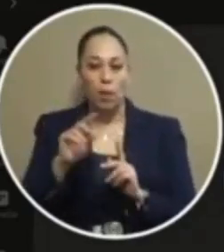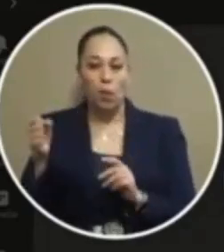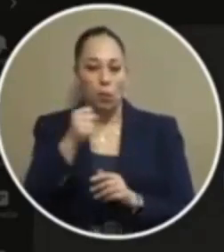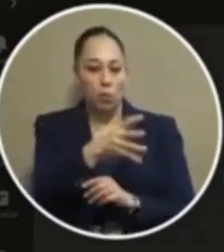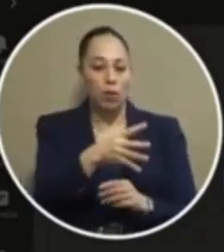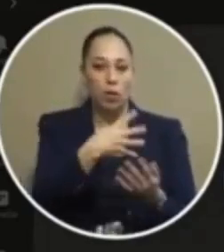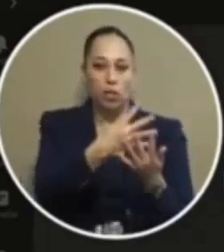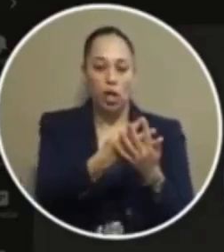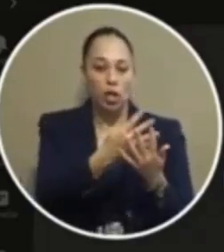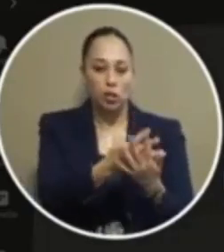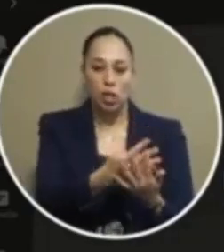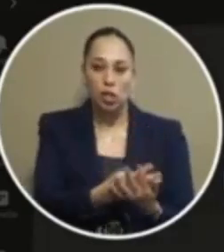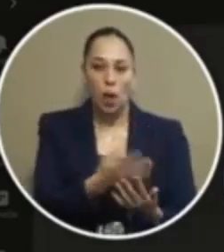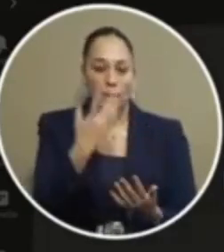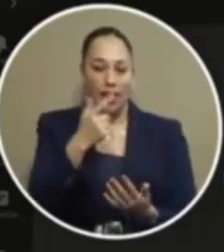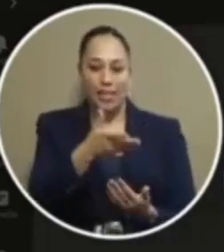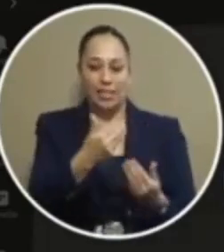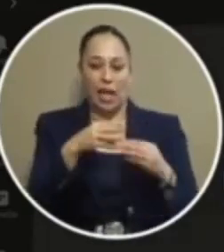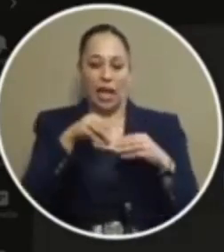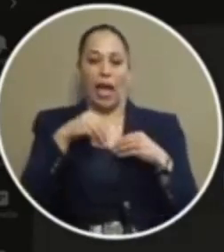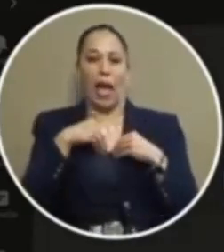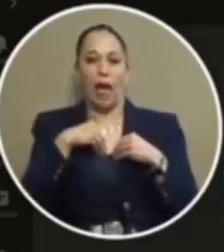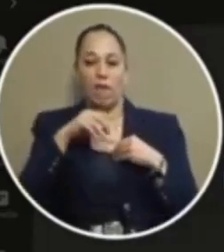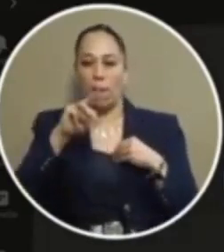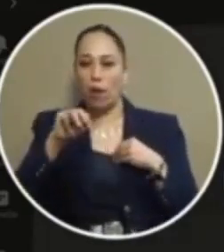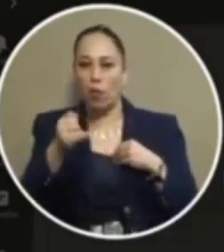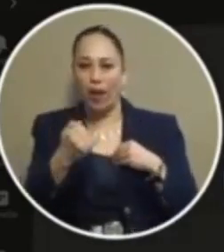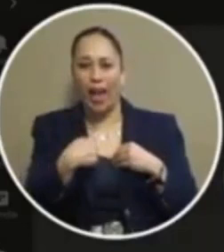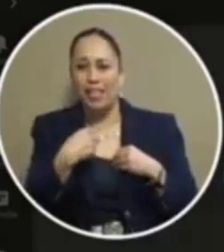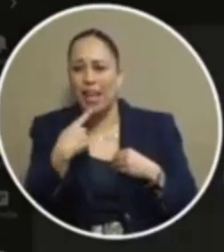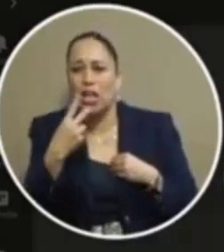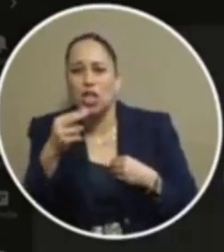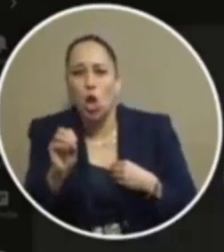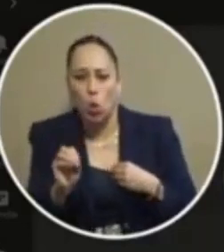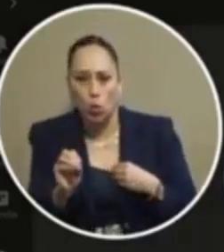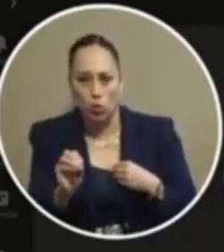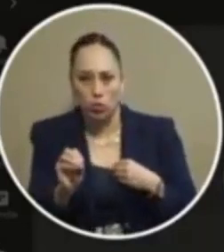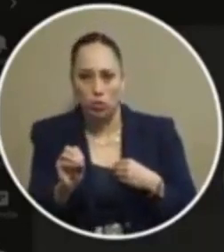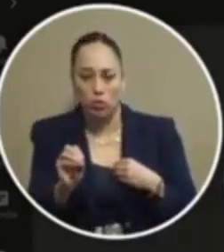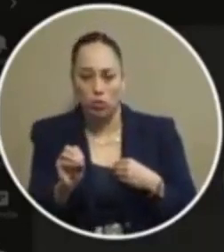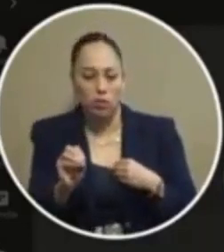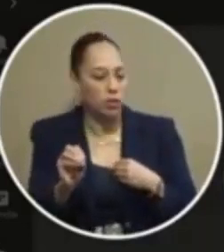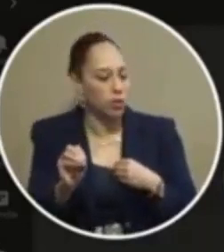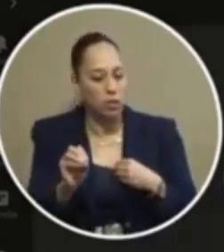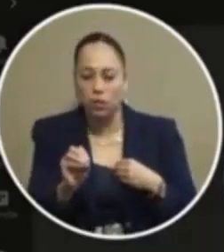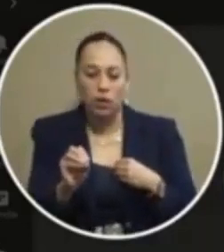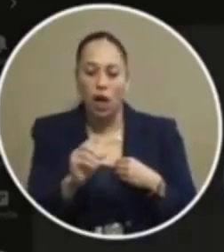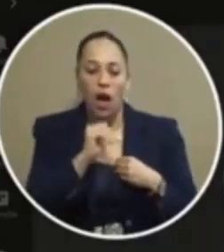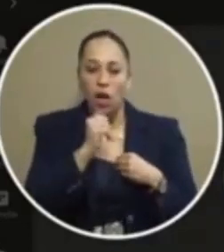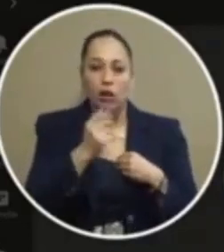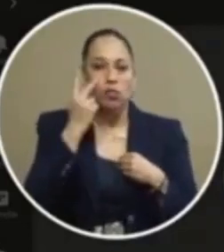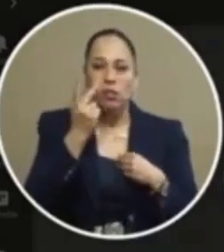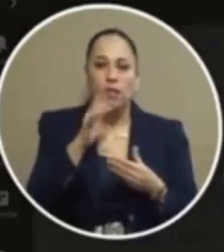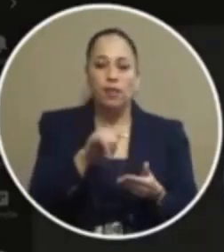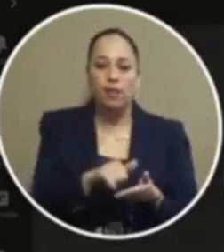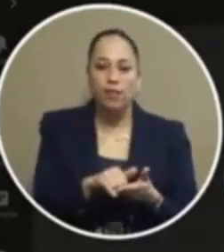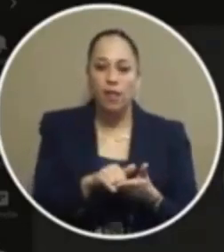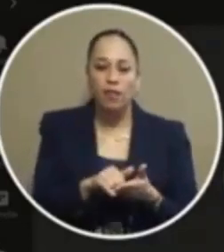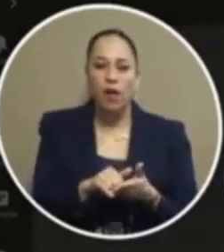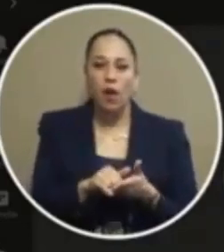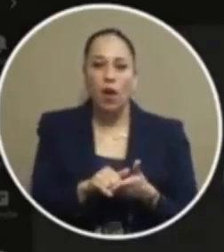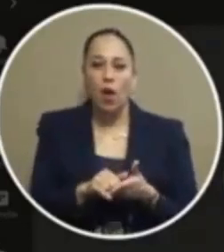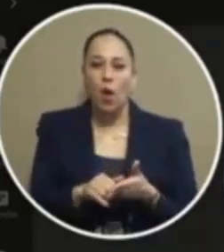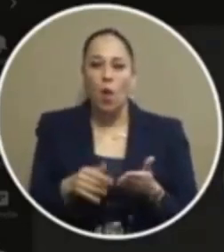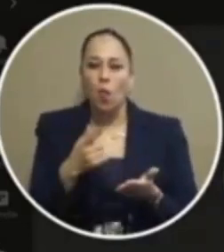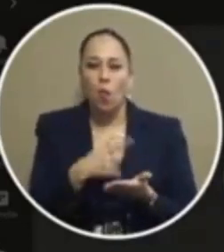for low-grade possession of marijuana i say no i don't see the value of it what are we what are